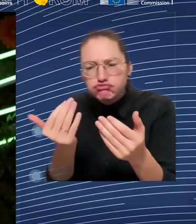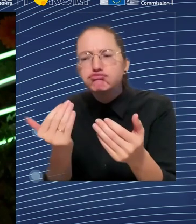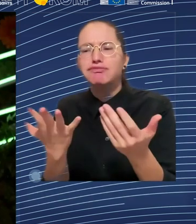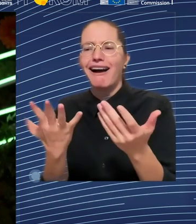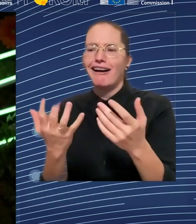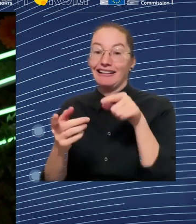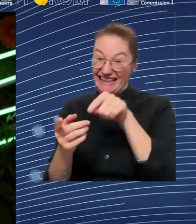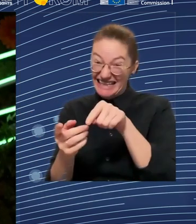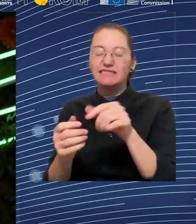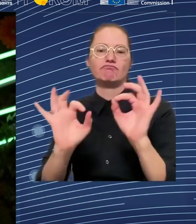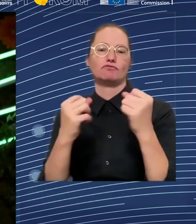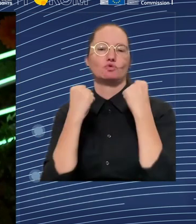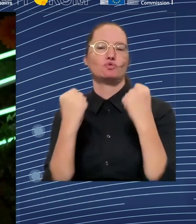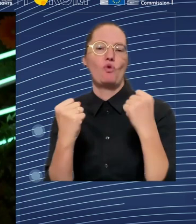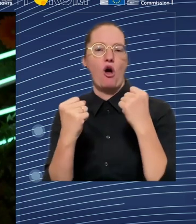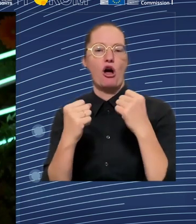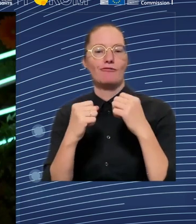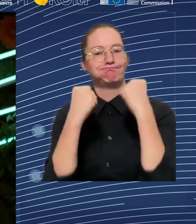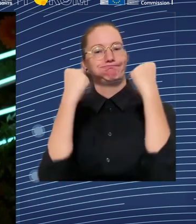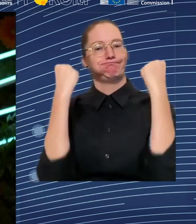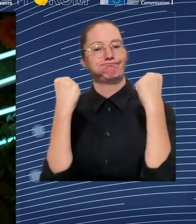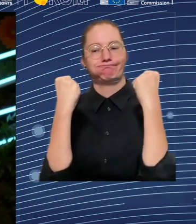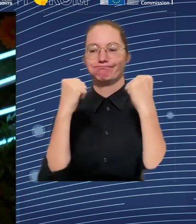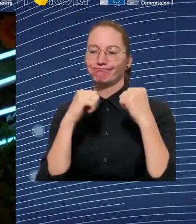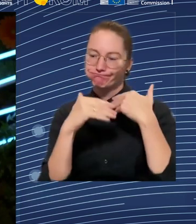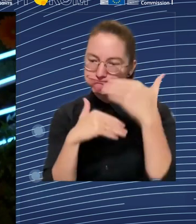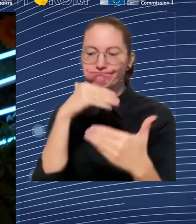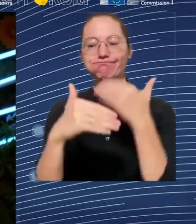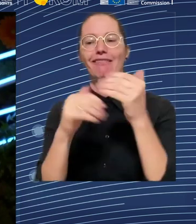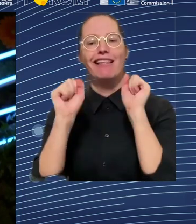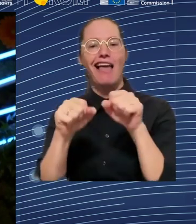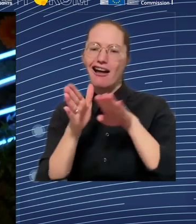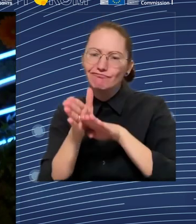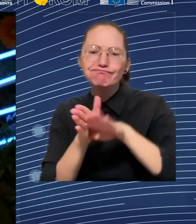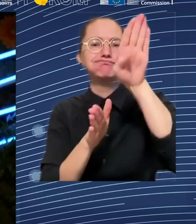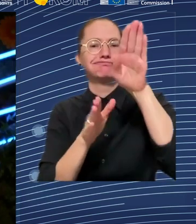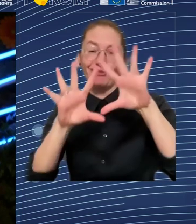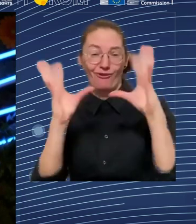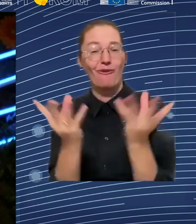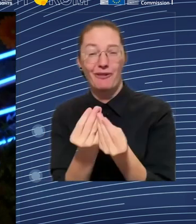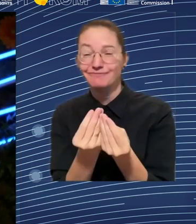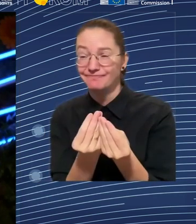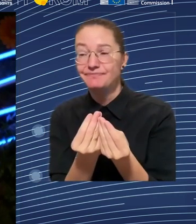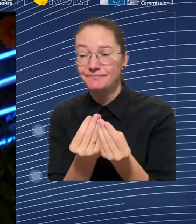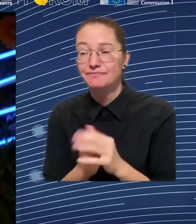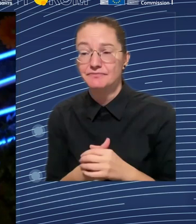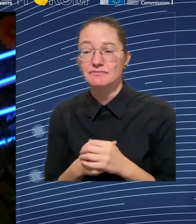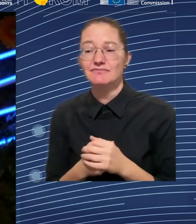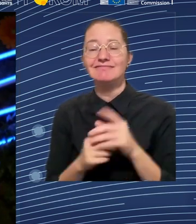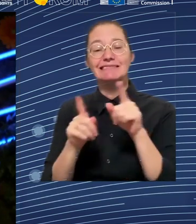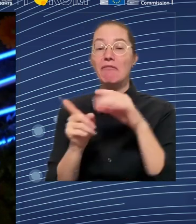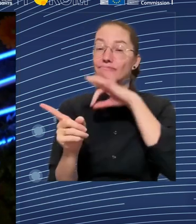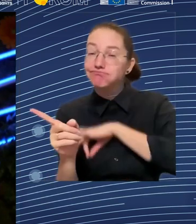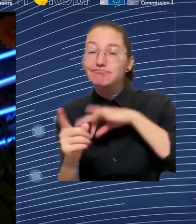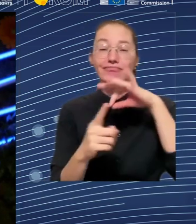packet. It can't be that they invest all of that, and it doesn't come back. All of the profits go in dividends.